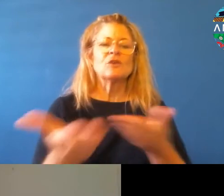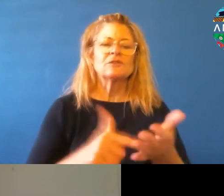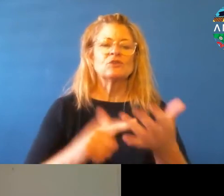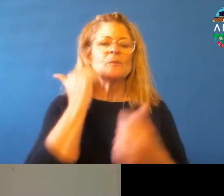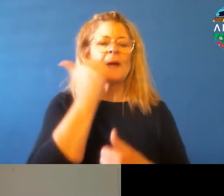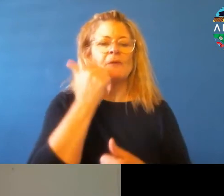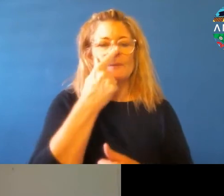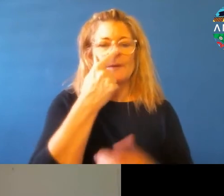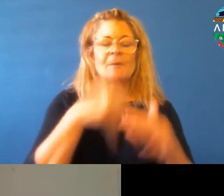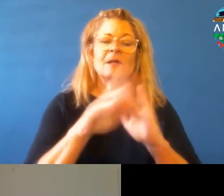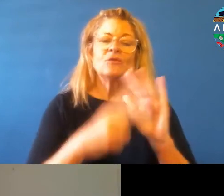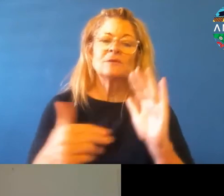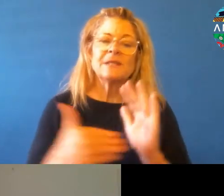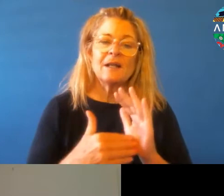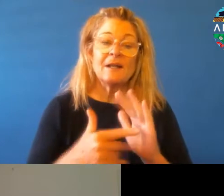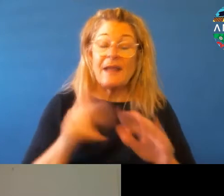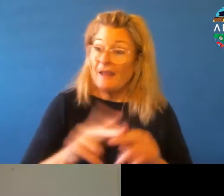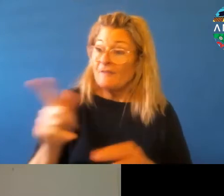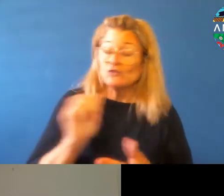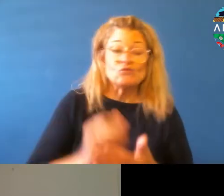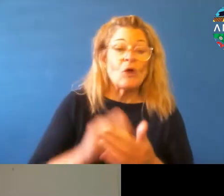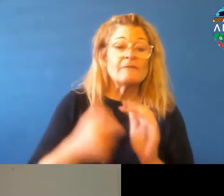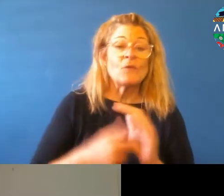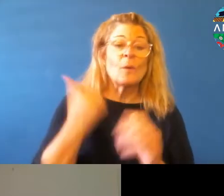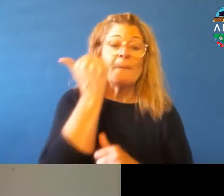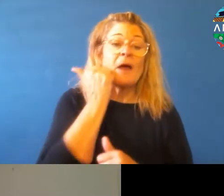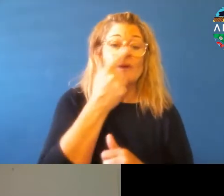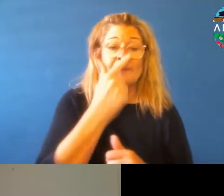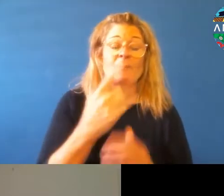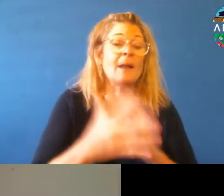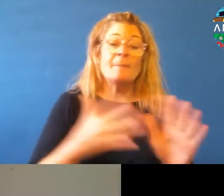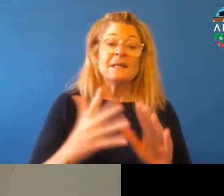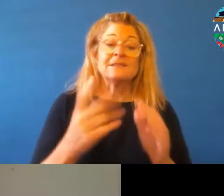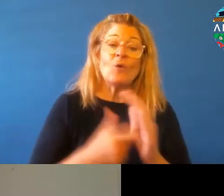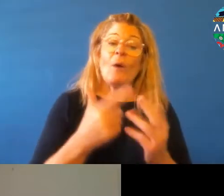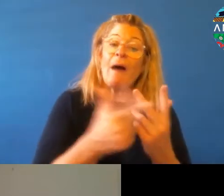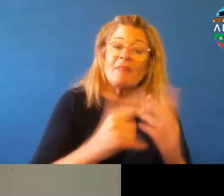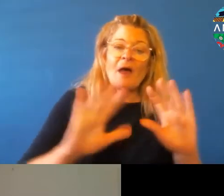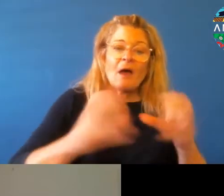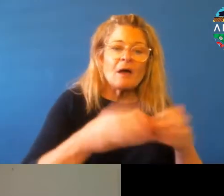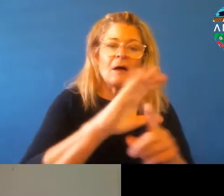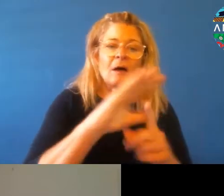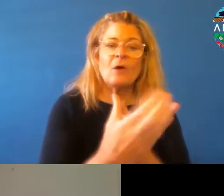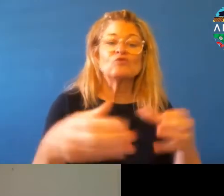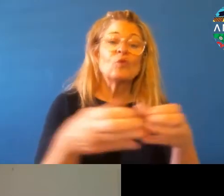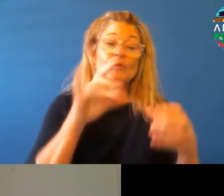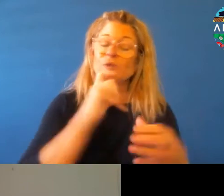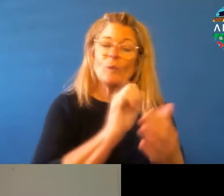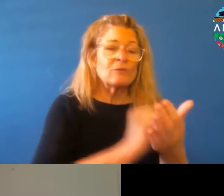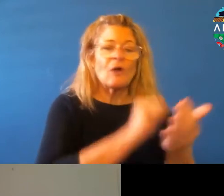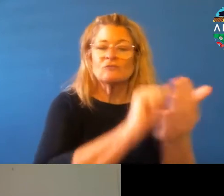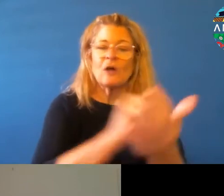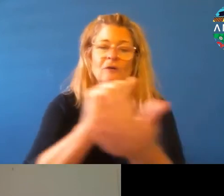particular, you get it right for Māori, you're going to get it right for everybody. And in terms of, um, the,